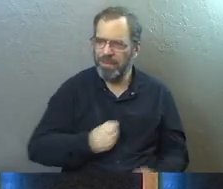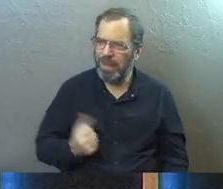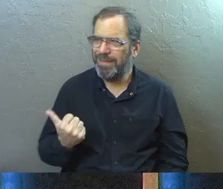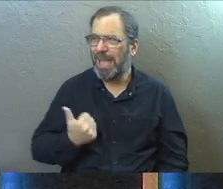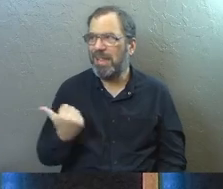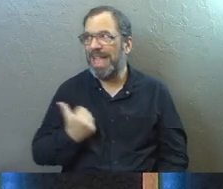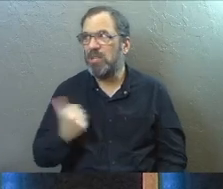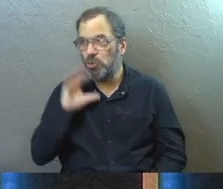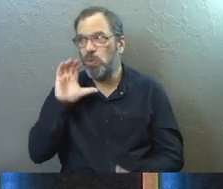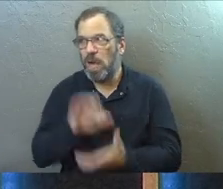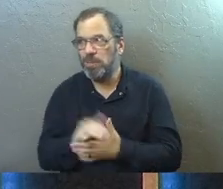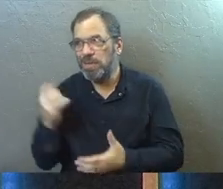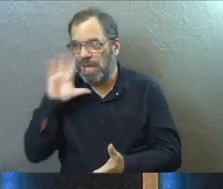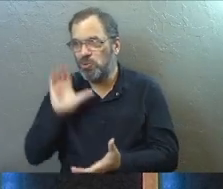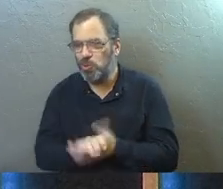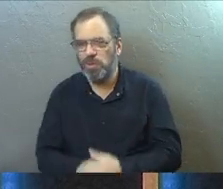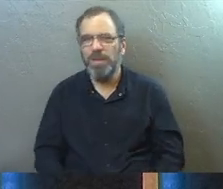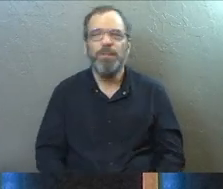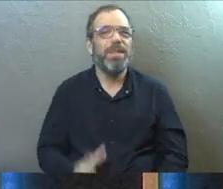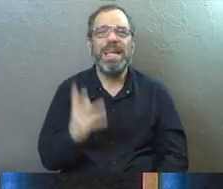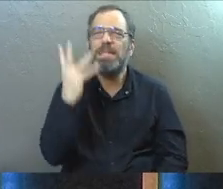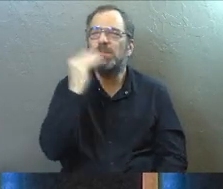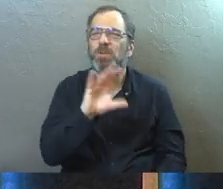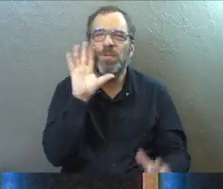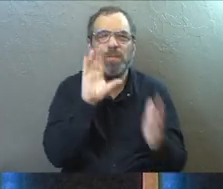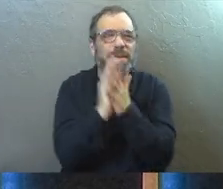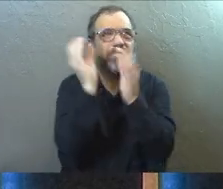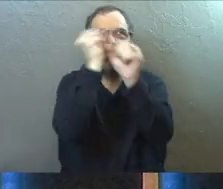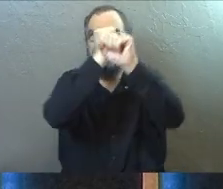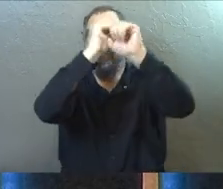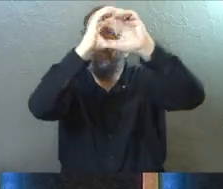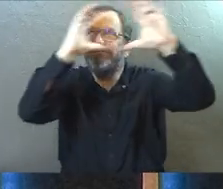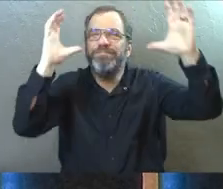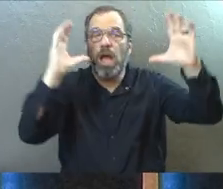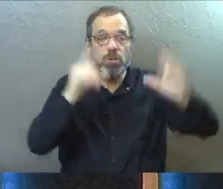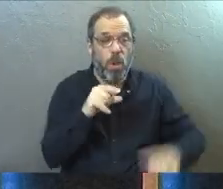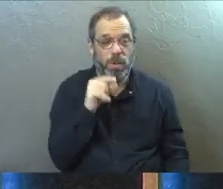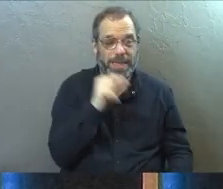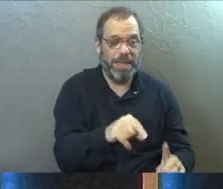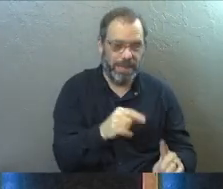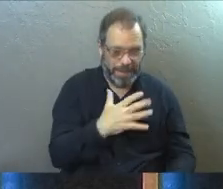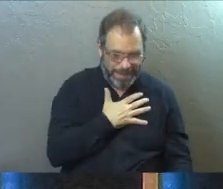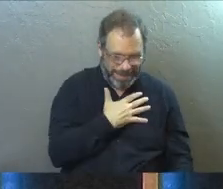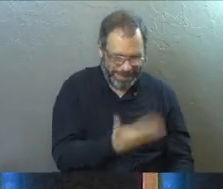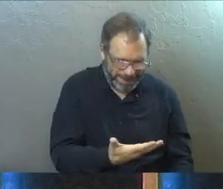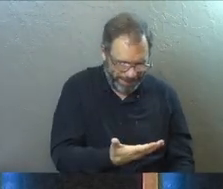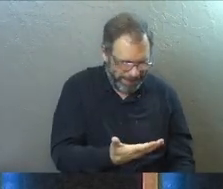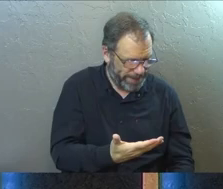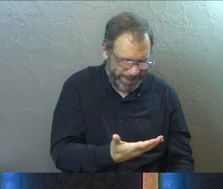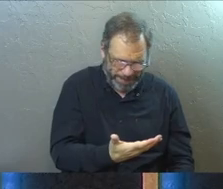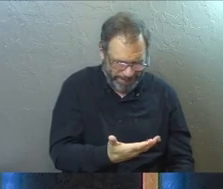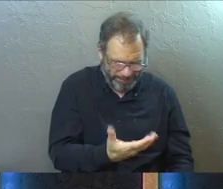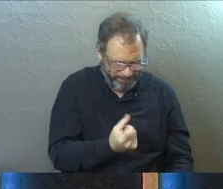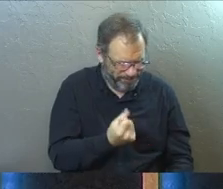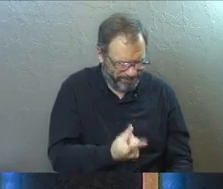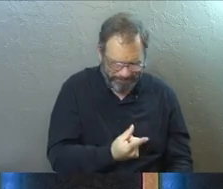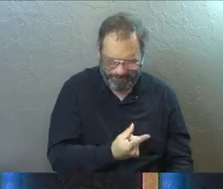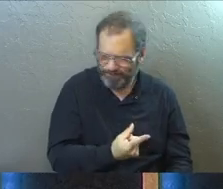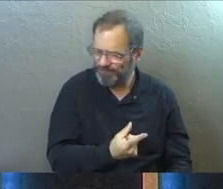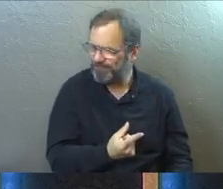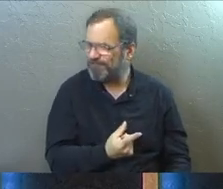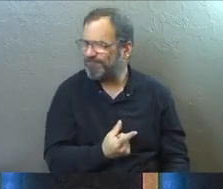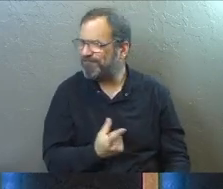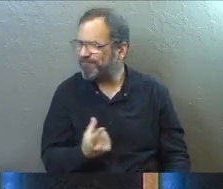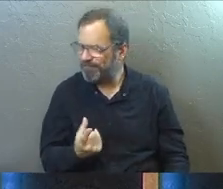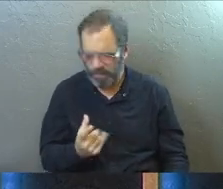going like that. I know. It's a beautiful picture. He's willing to say, I need somebody to sit with